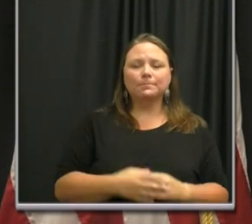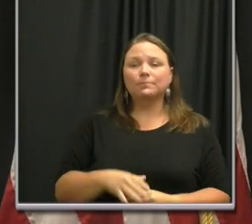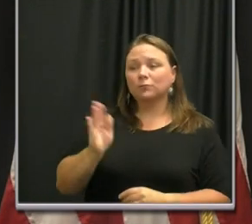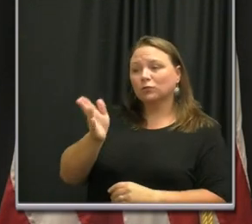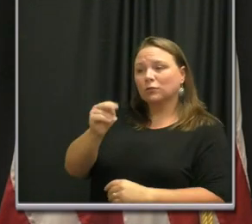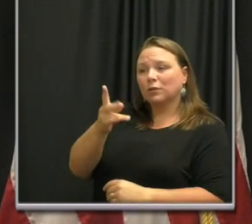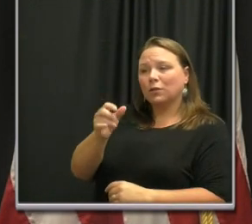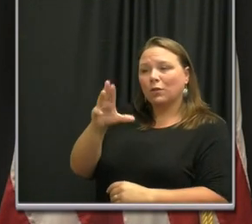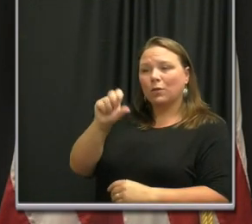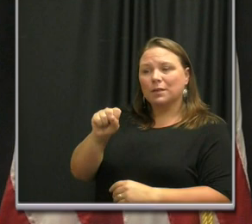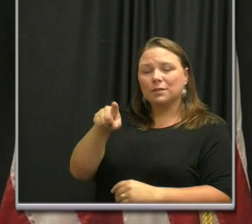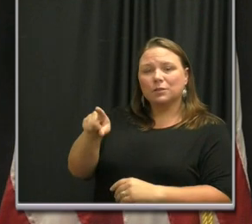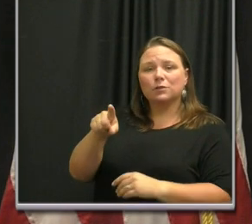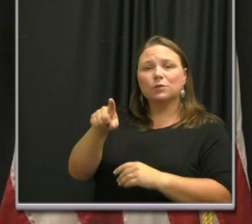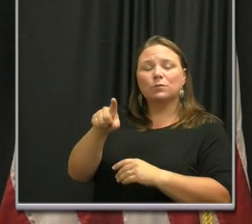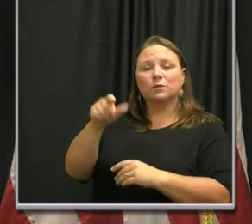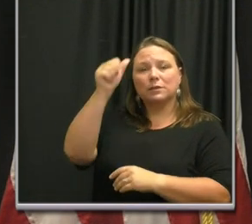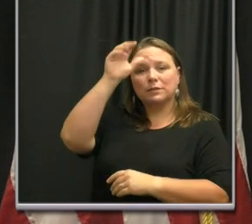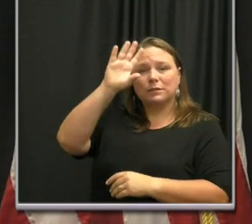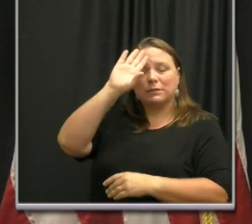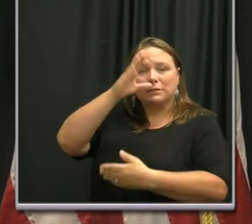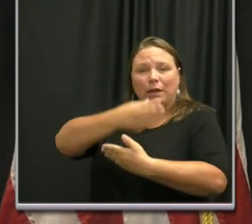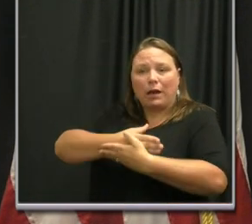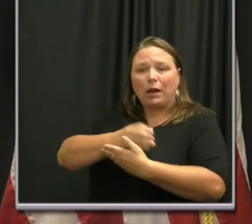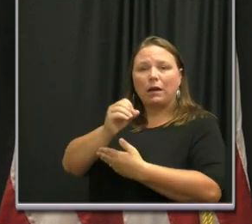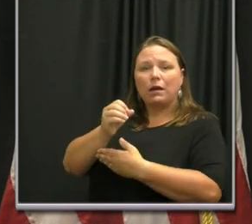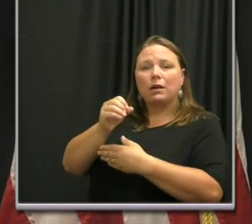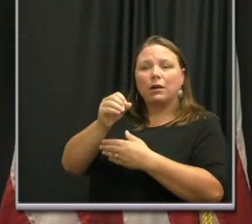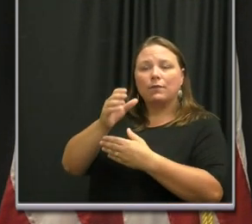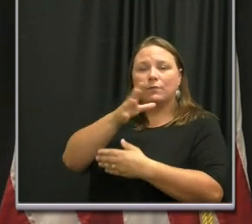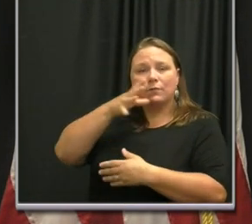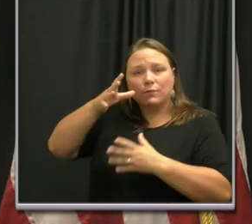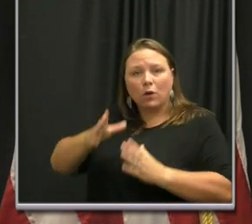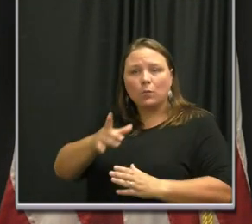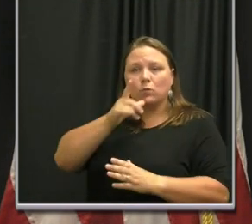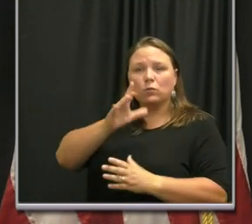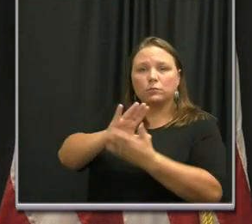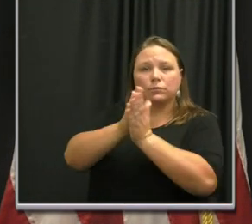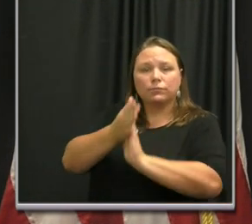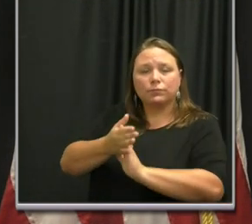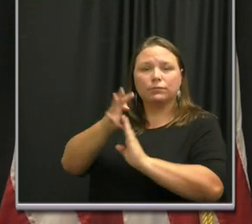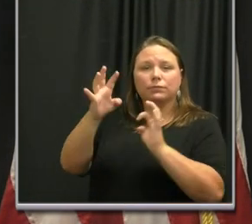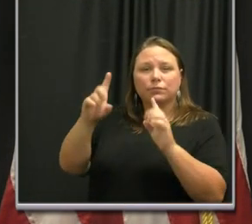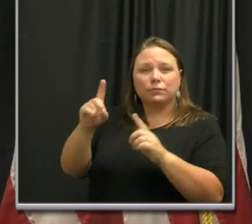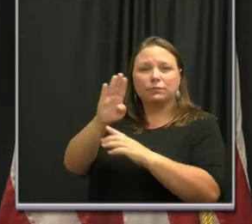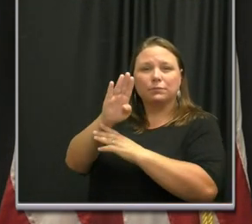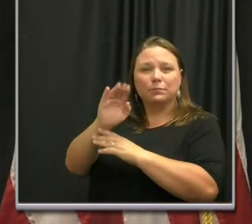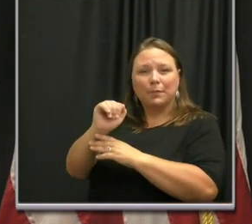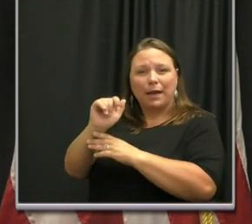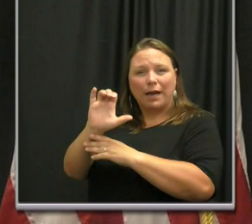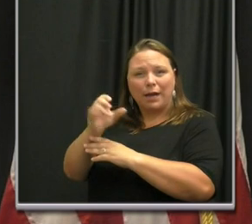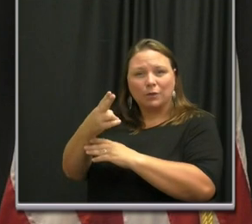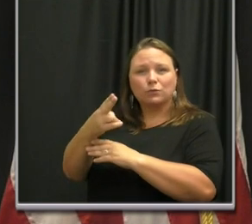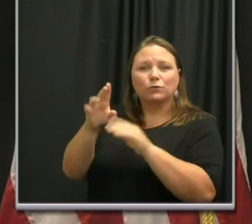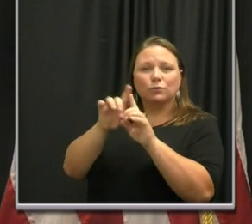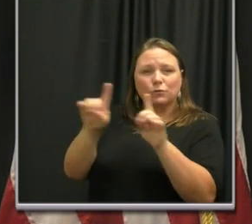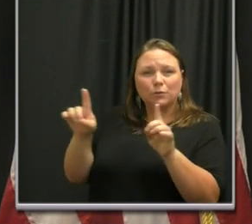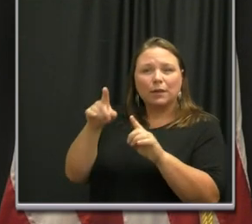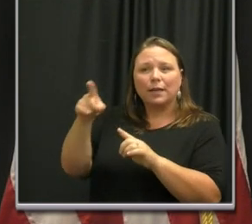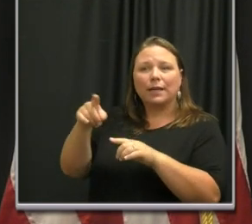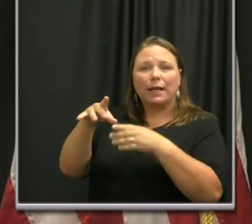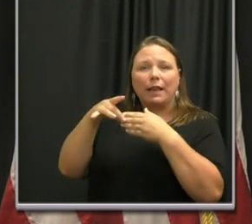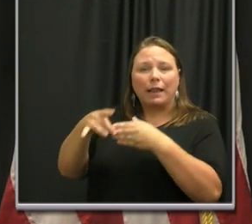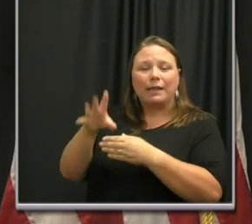was the son of sharecroppers who received a bachelor's degree from Fisk University. In 1965, he would help lead 600